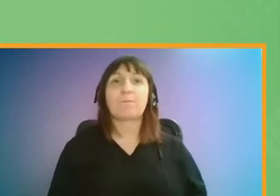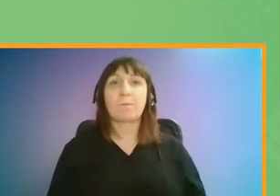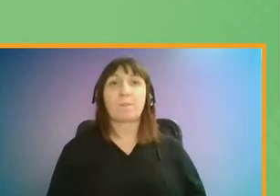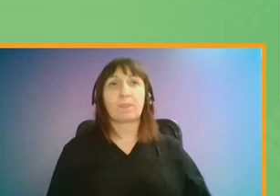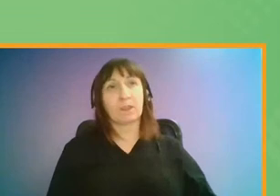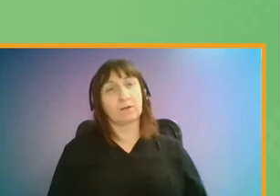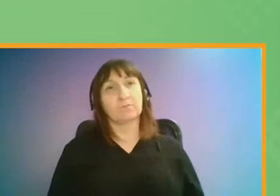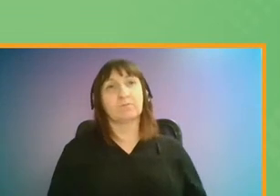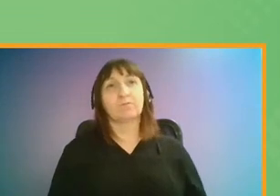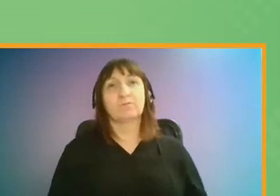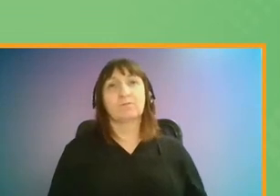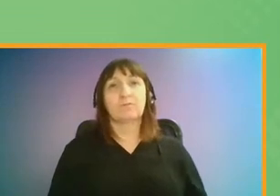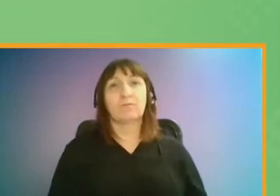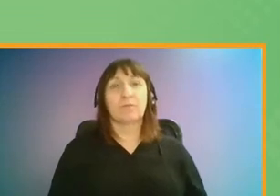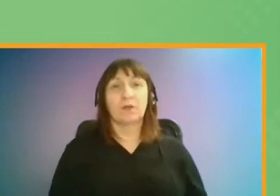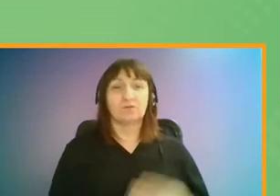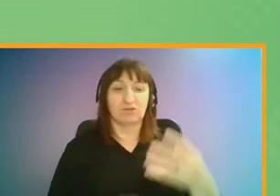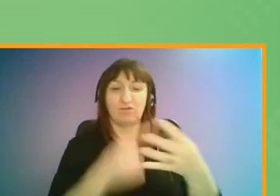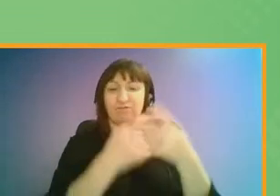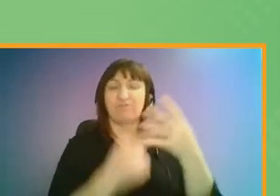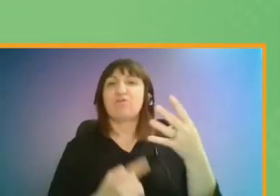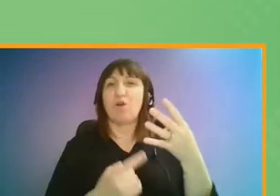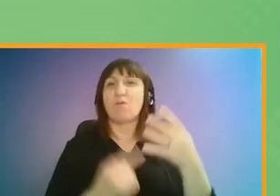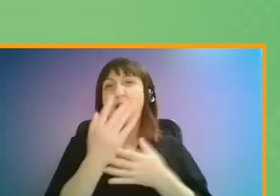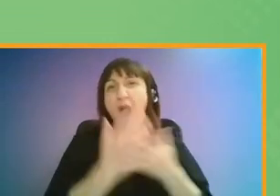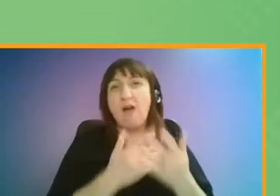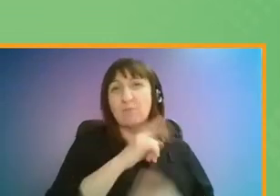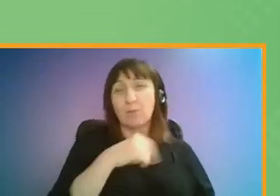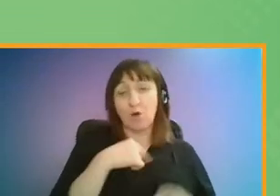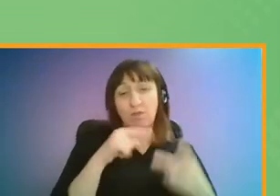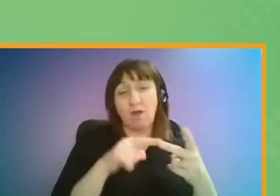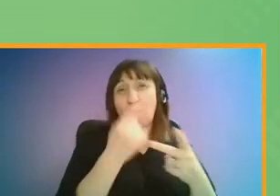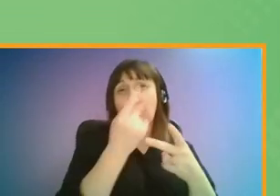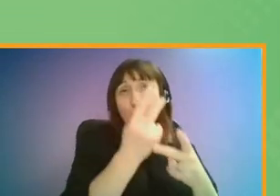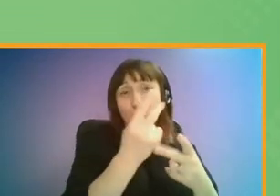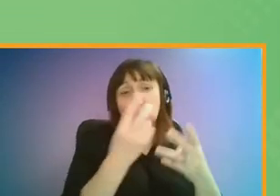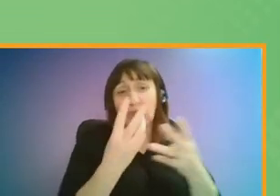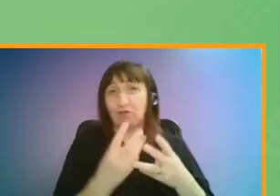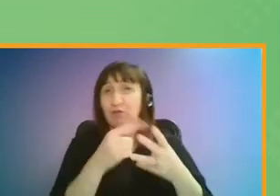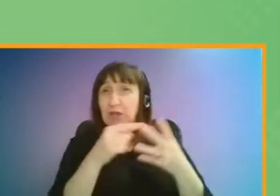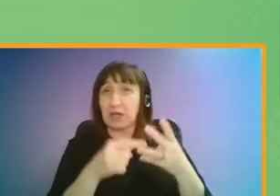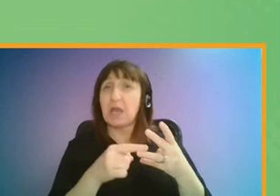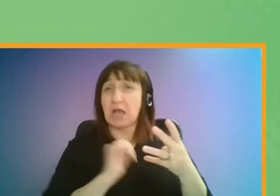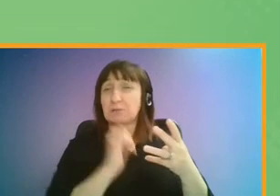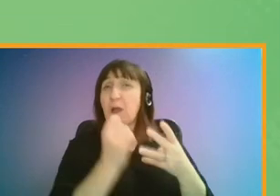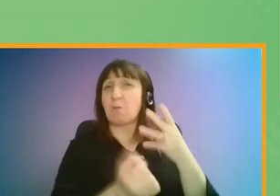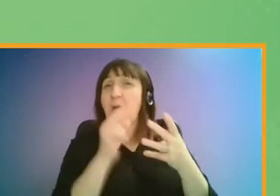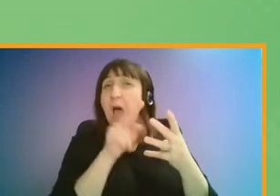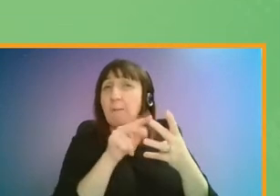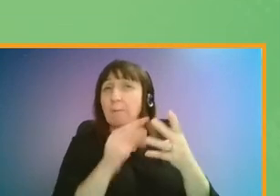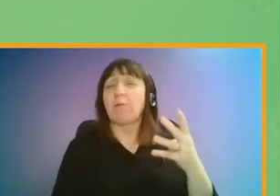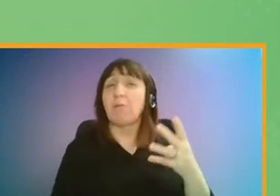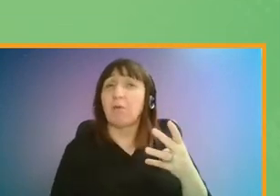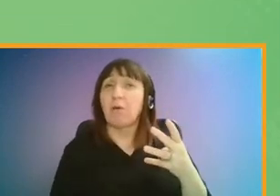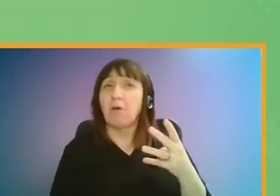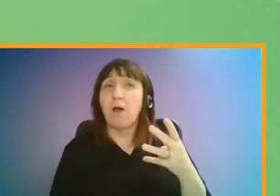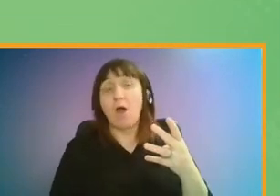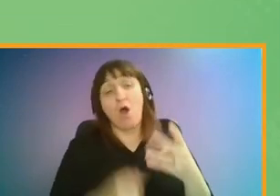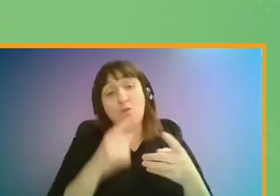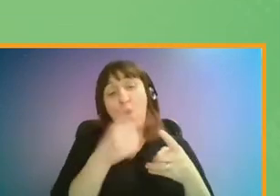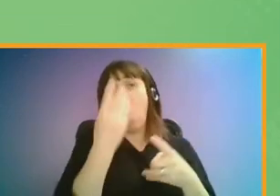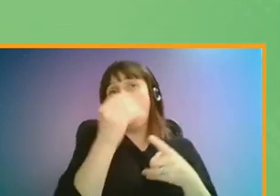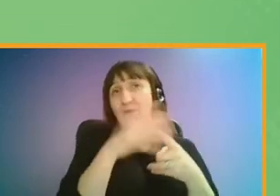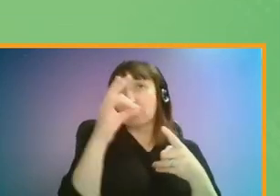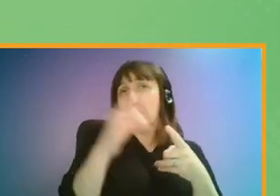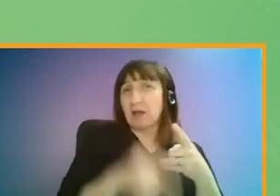In terms of the individual scenarios, more than half of people thought scenarios two and three were more likely to happen. When scenario one was